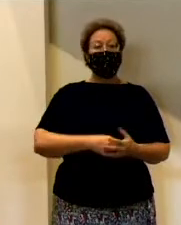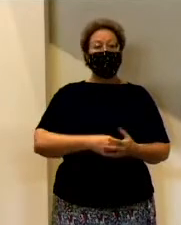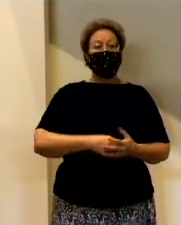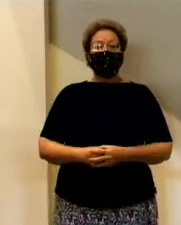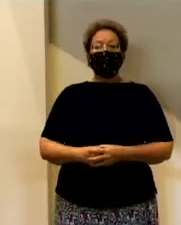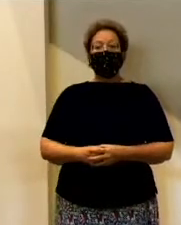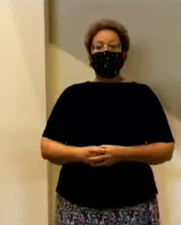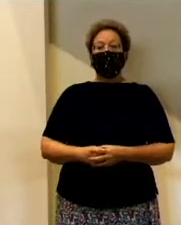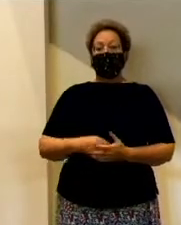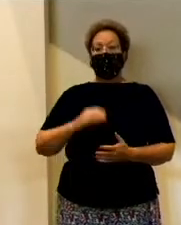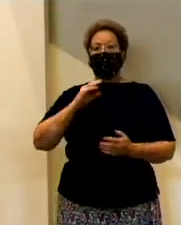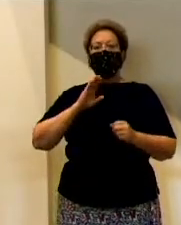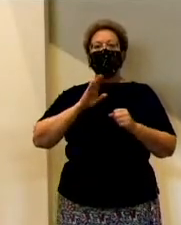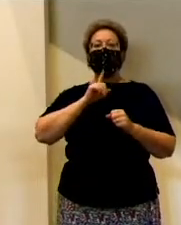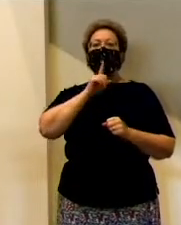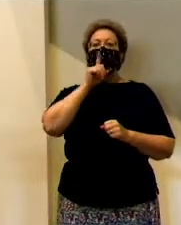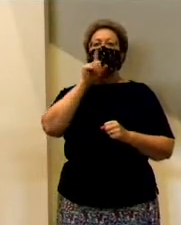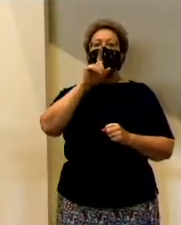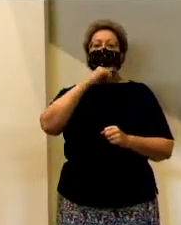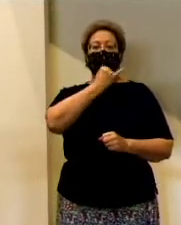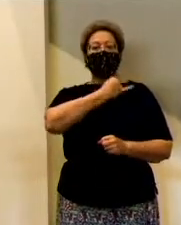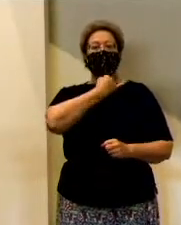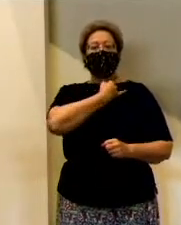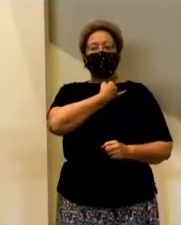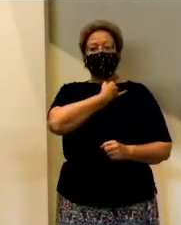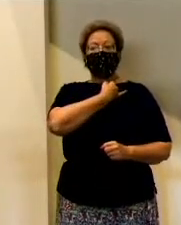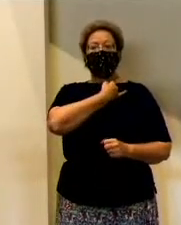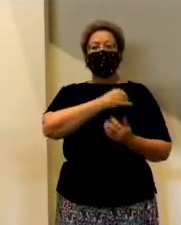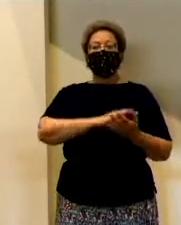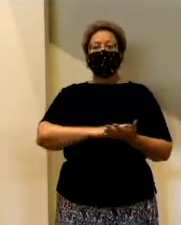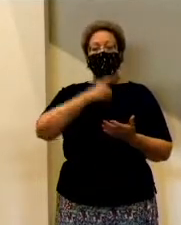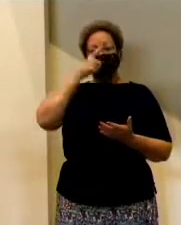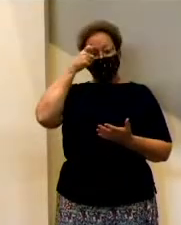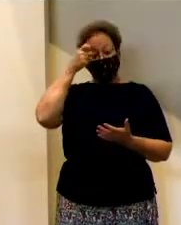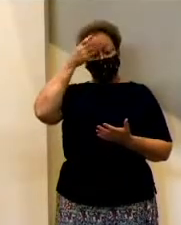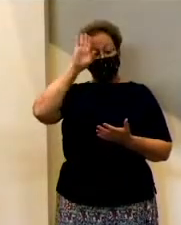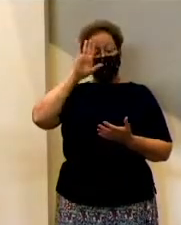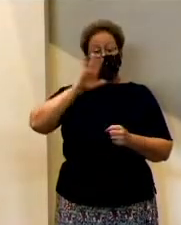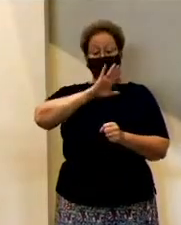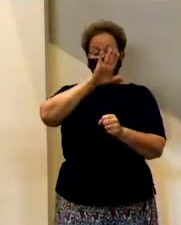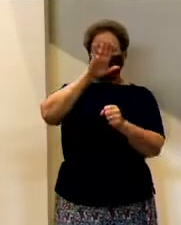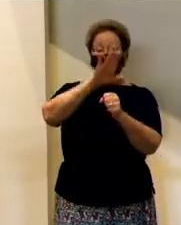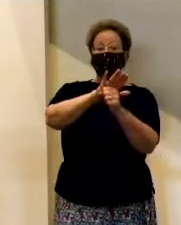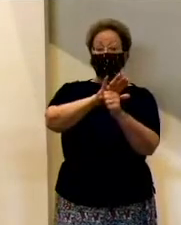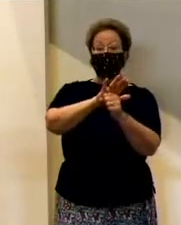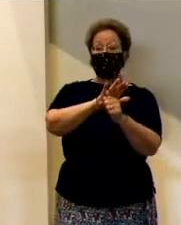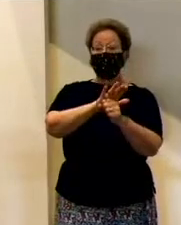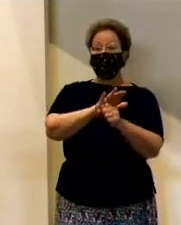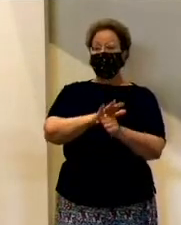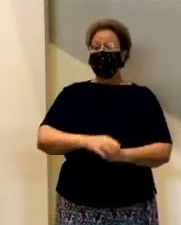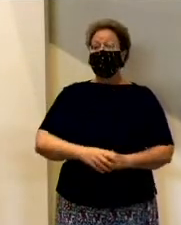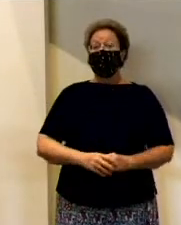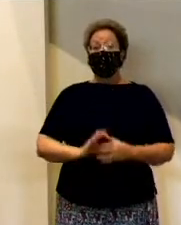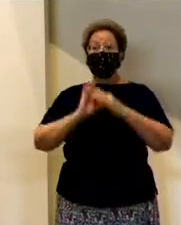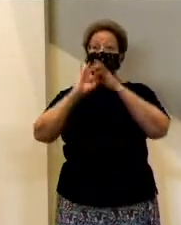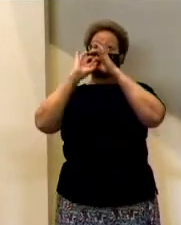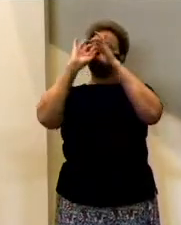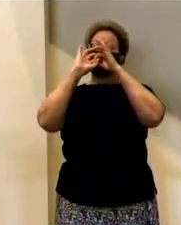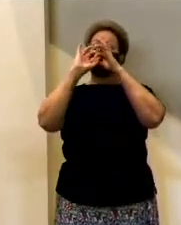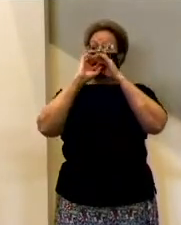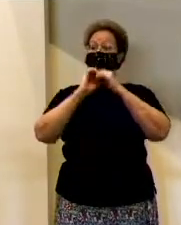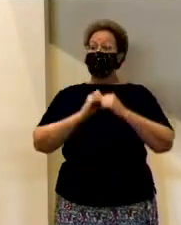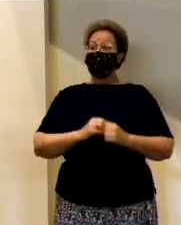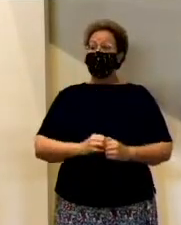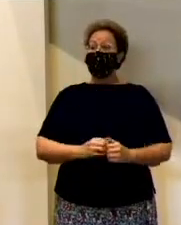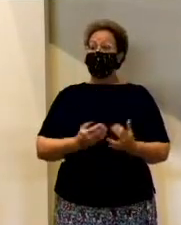lasting identity. And my hope and prayer too is that because God has placed his seal of ownership and approval on